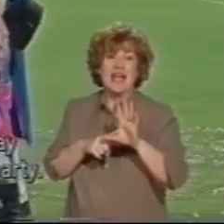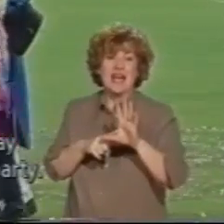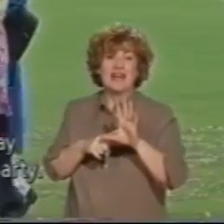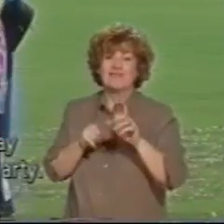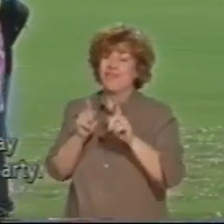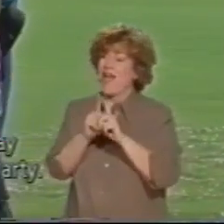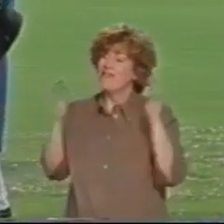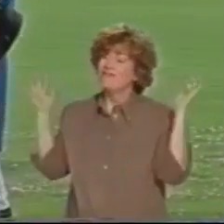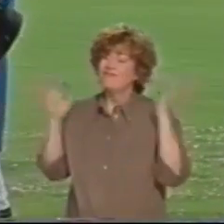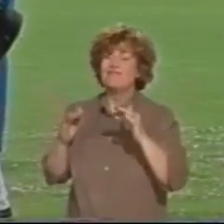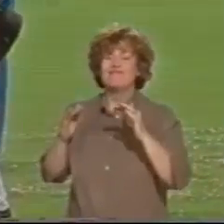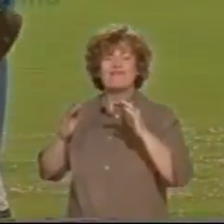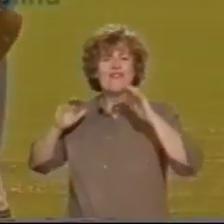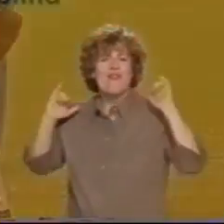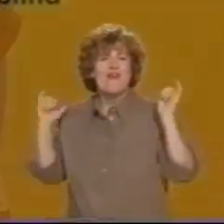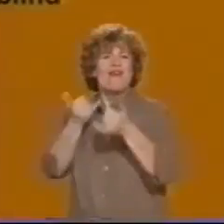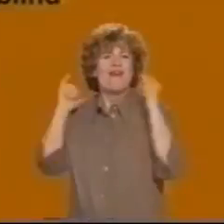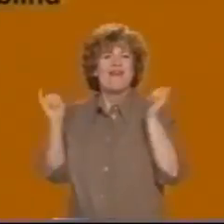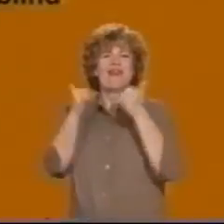big party.